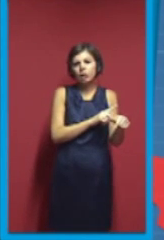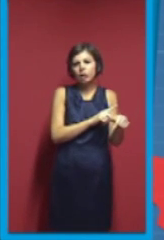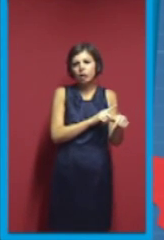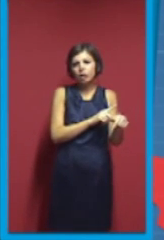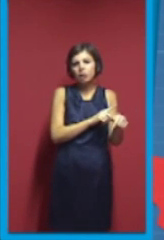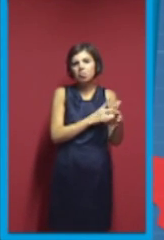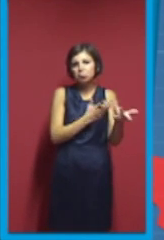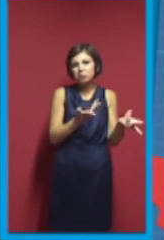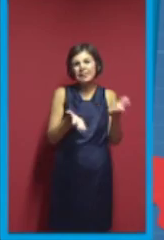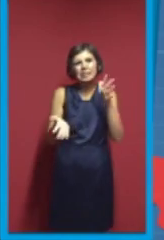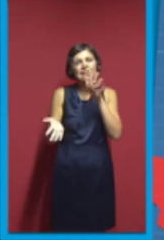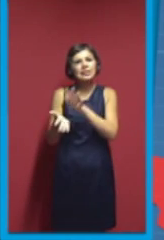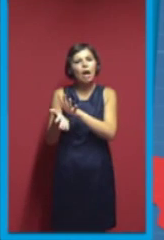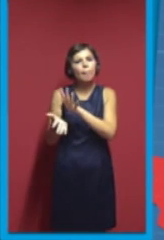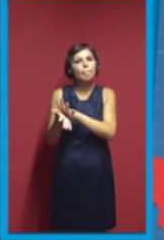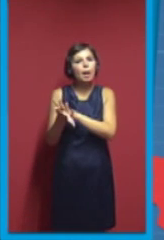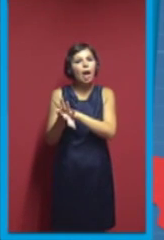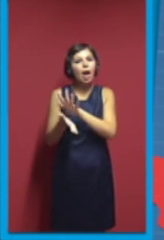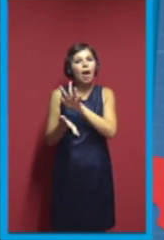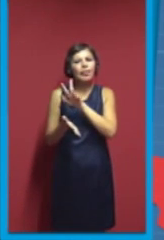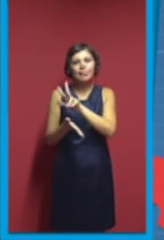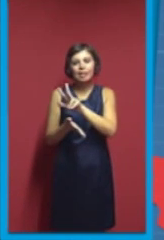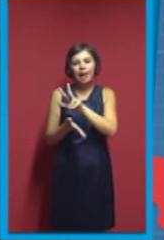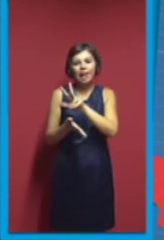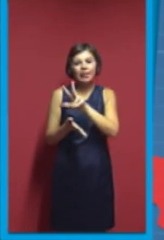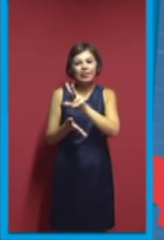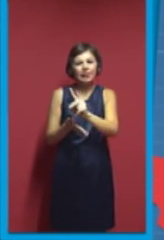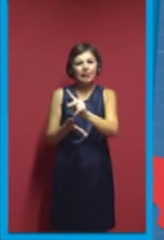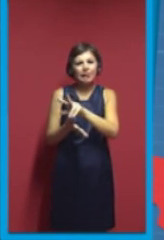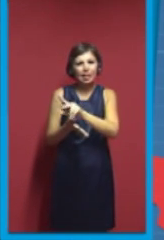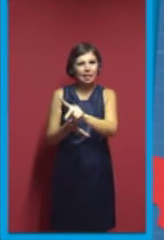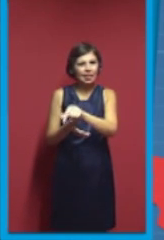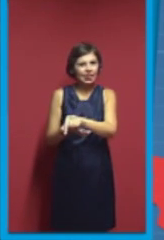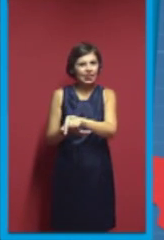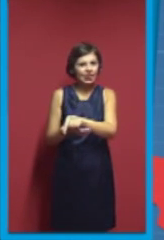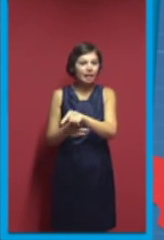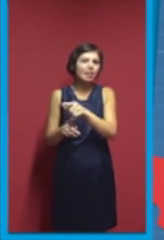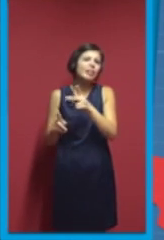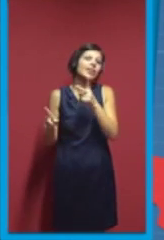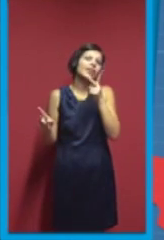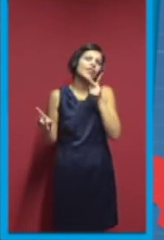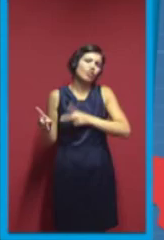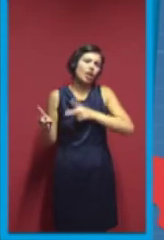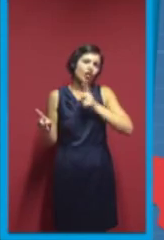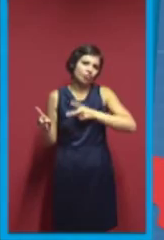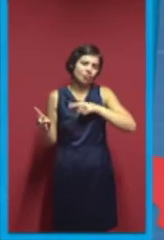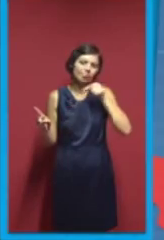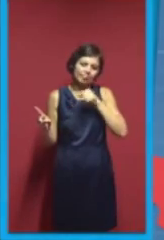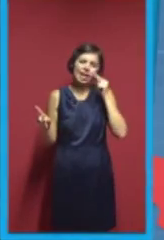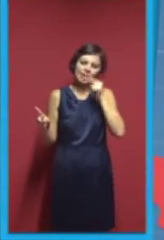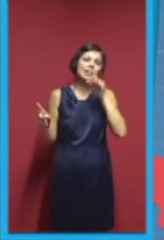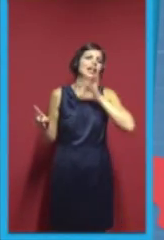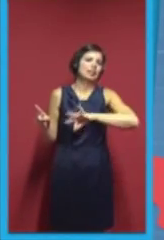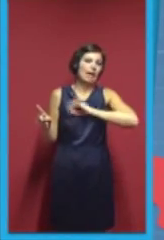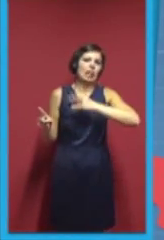cool. Keep it that way, but don't overhype it. It can hurt us. Thank you. Thank you, Josef. You will see with the next speaker, probably we are going to